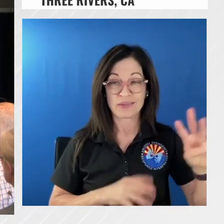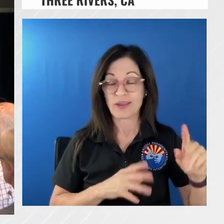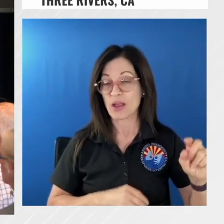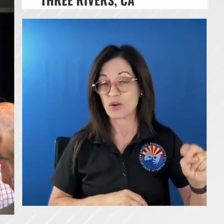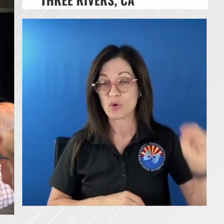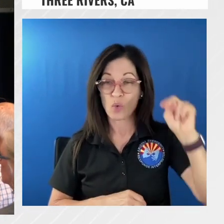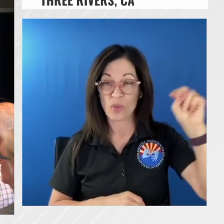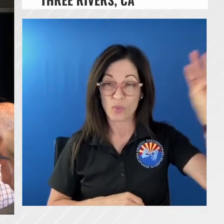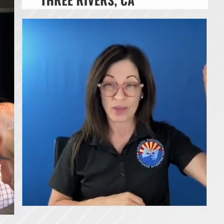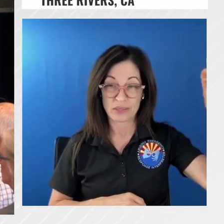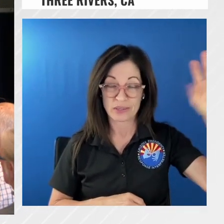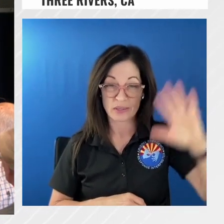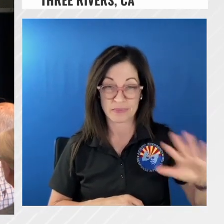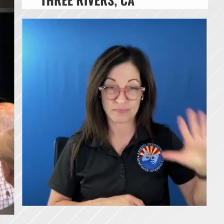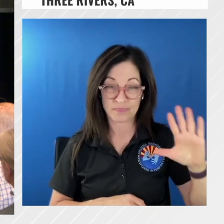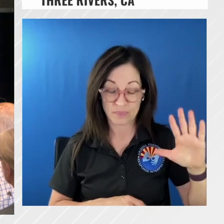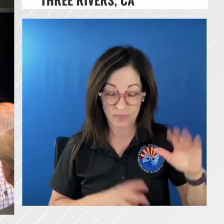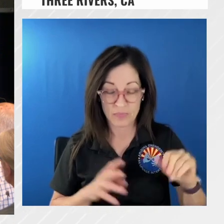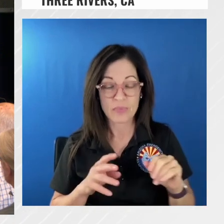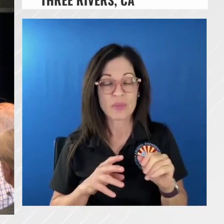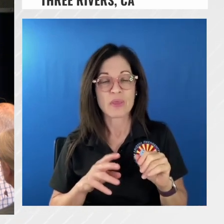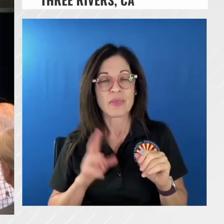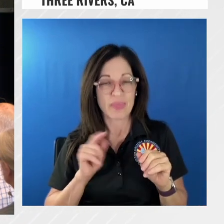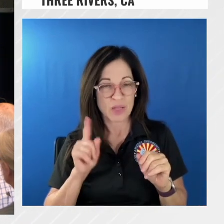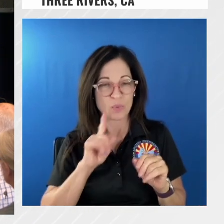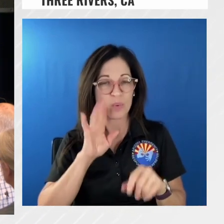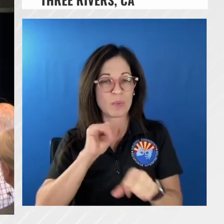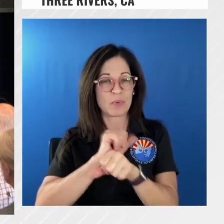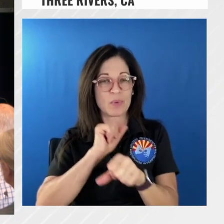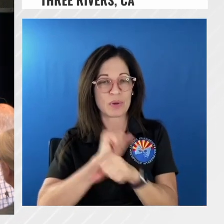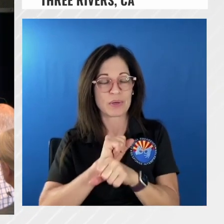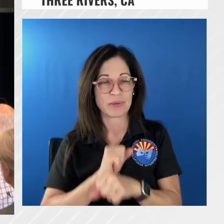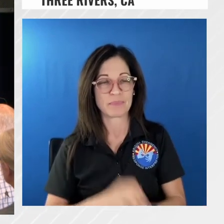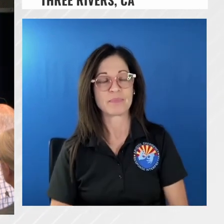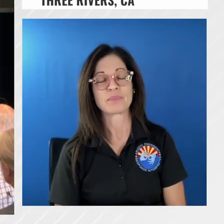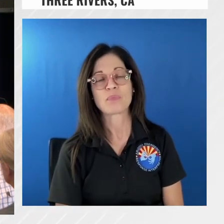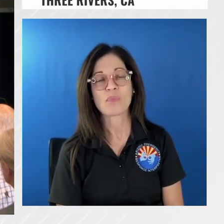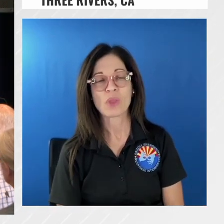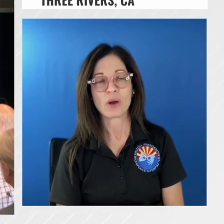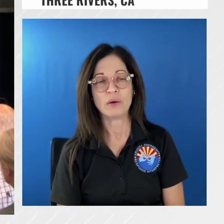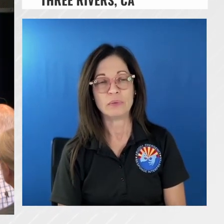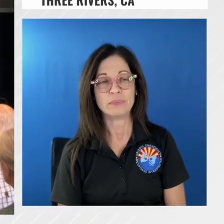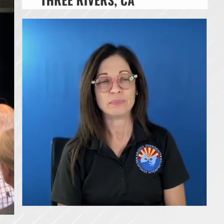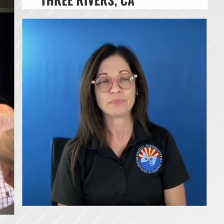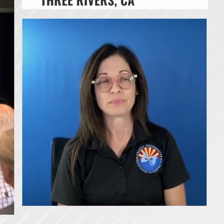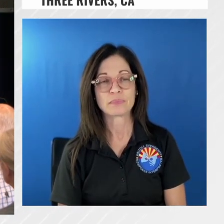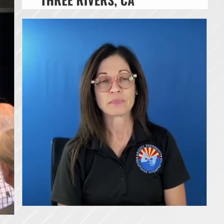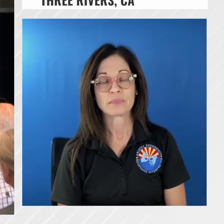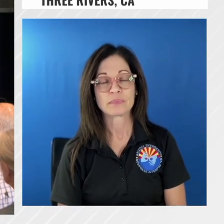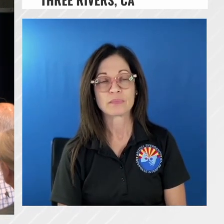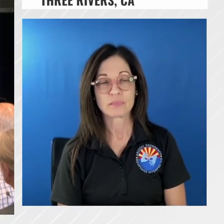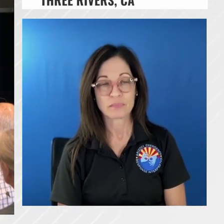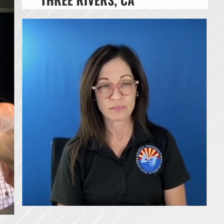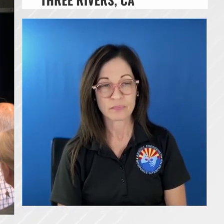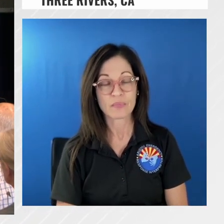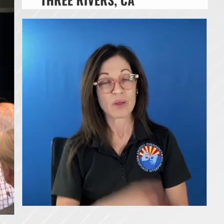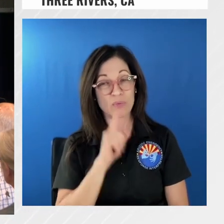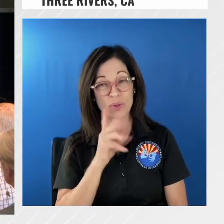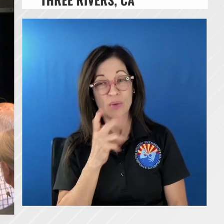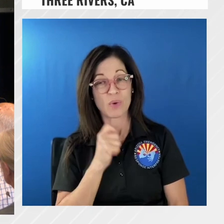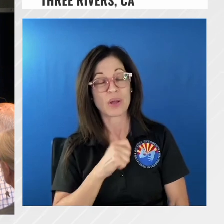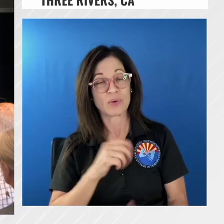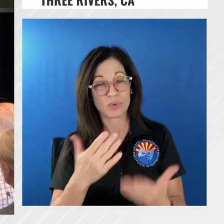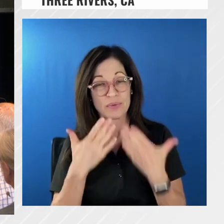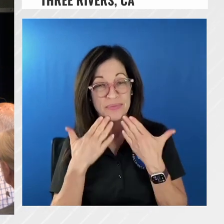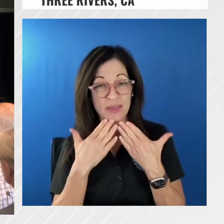so that's what we're going to kind of work so with that i really want to give a shout out to um the community for welcoming us in